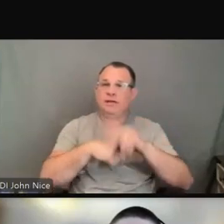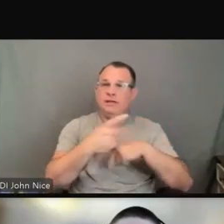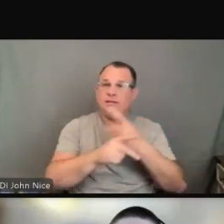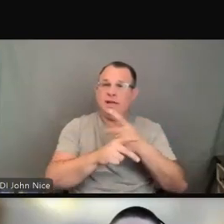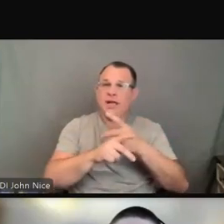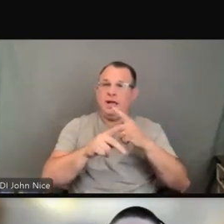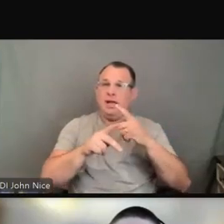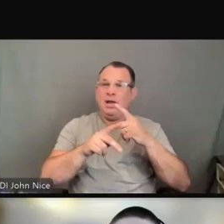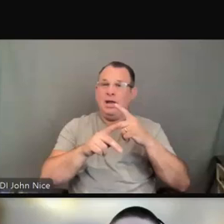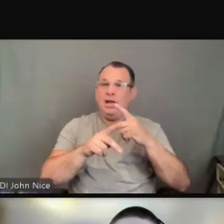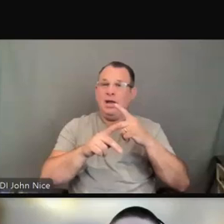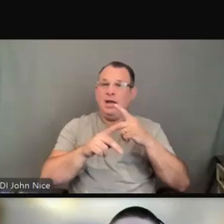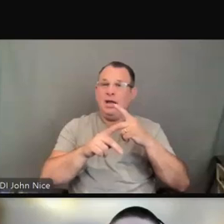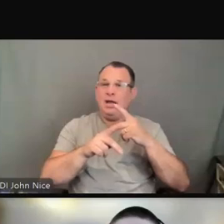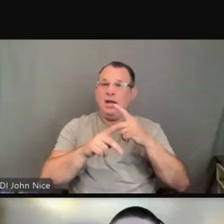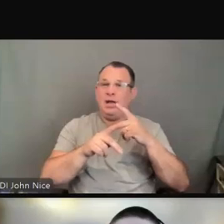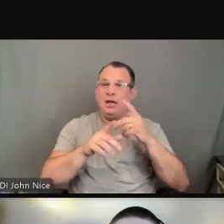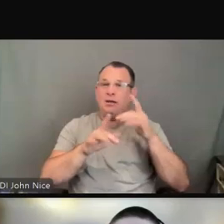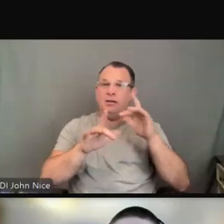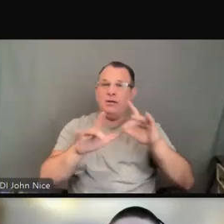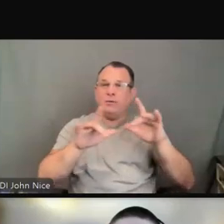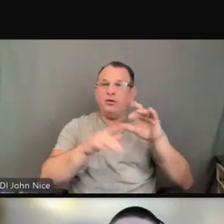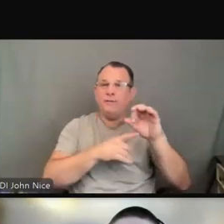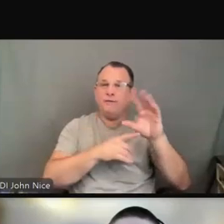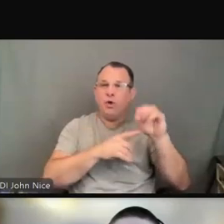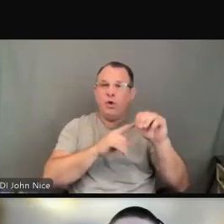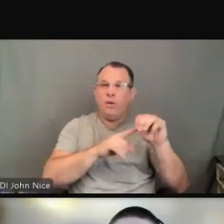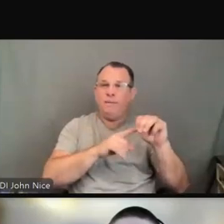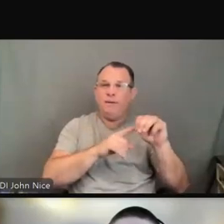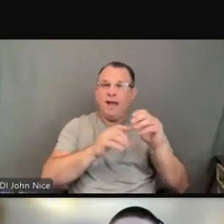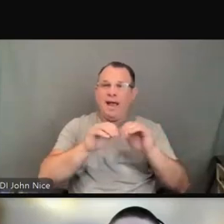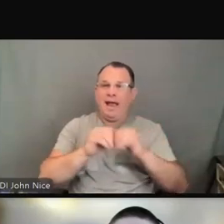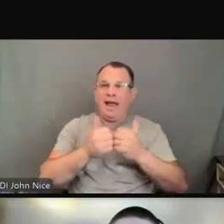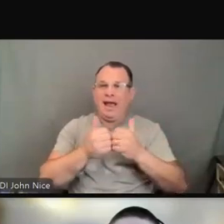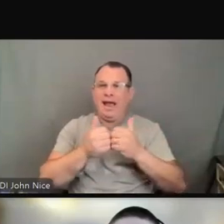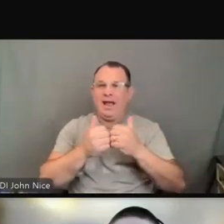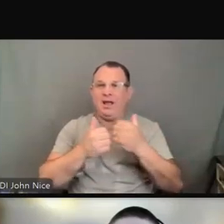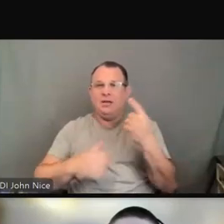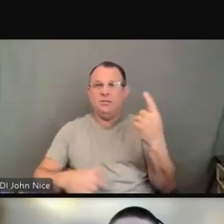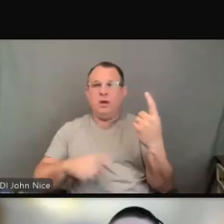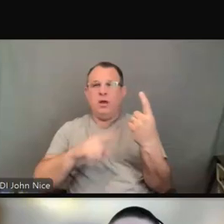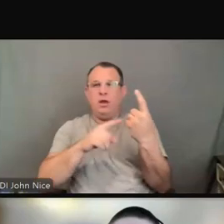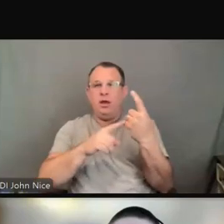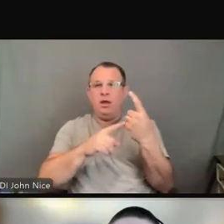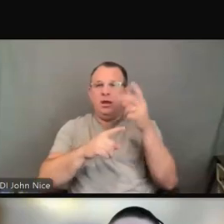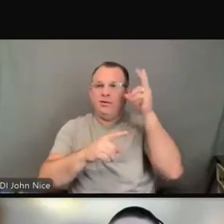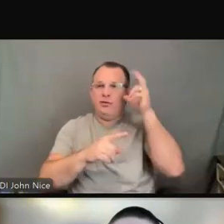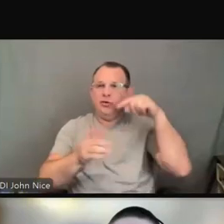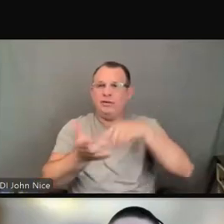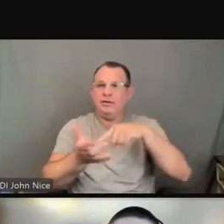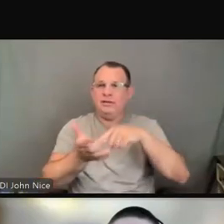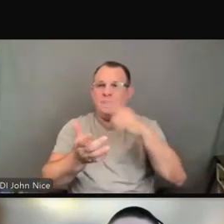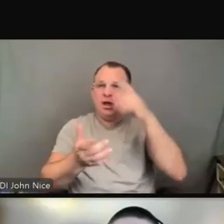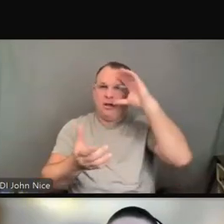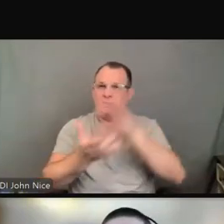OCR, make anyone who is listening believe that they can reasonably act in a way